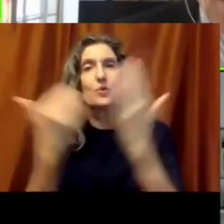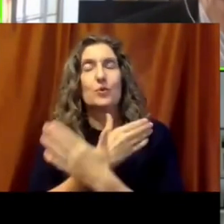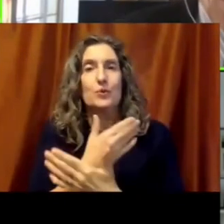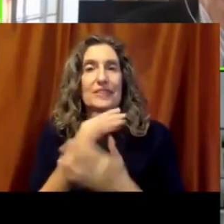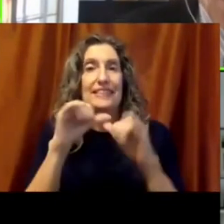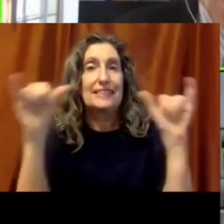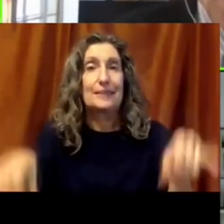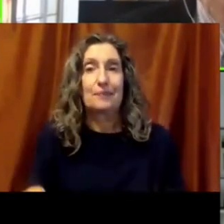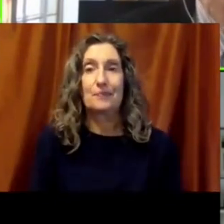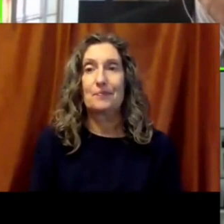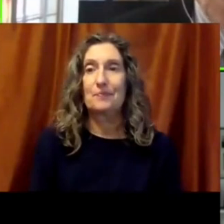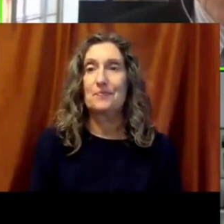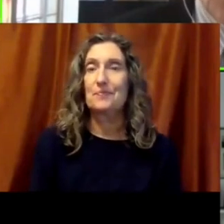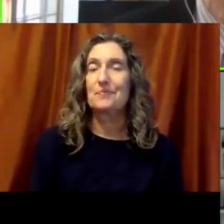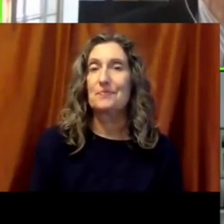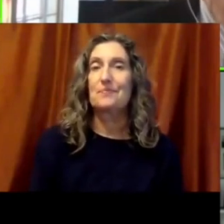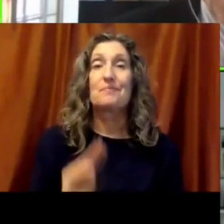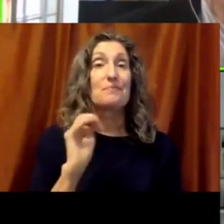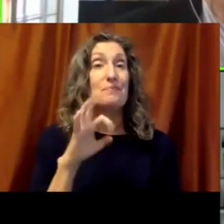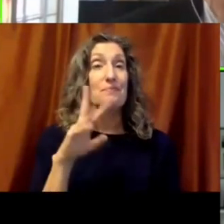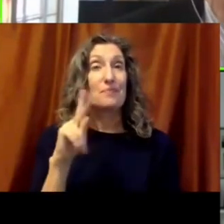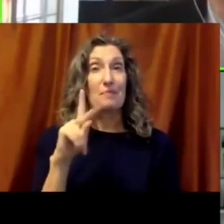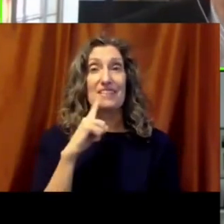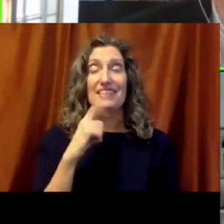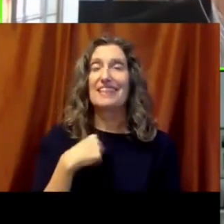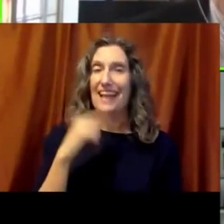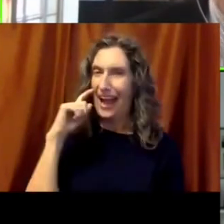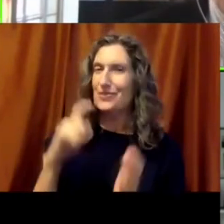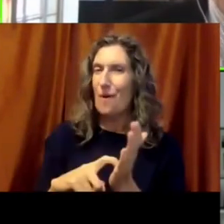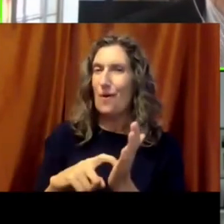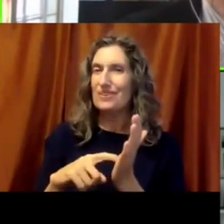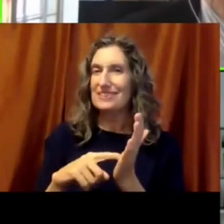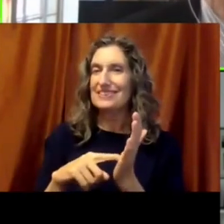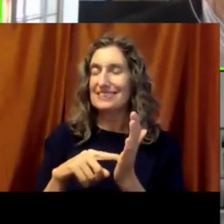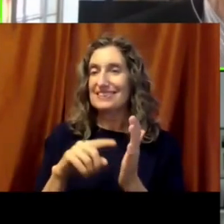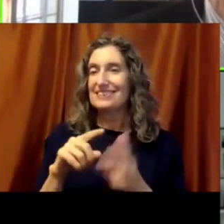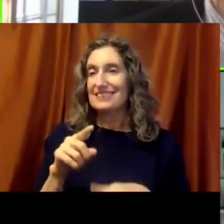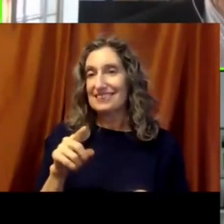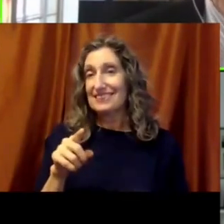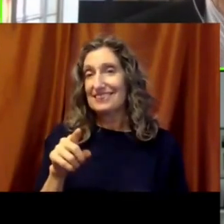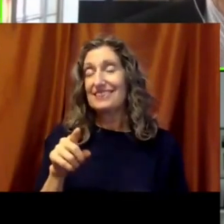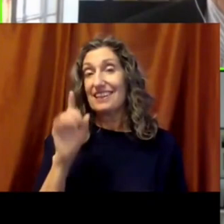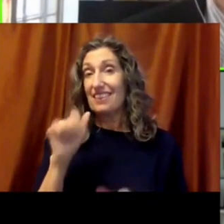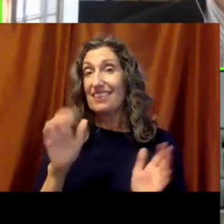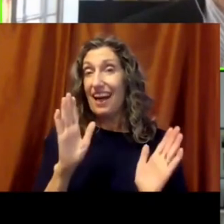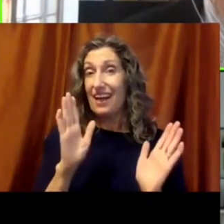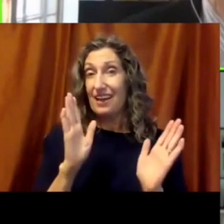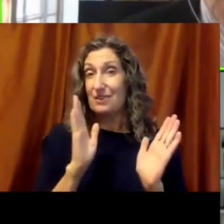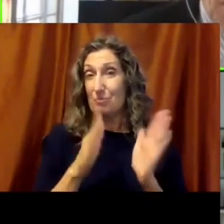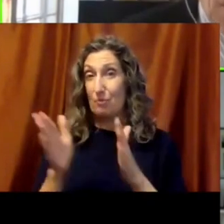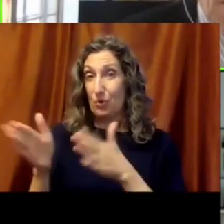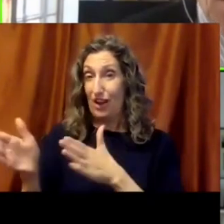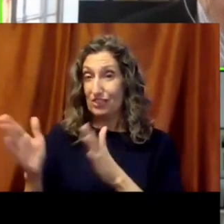Yes, I am noted that the preparation for being fully engaged in the